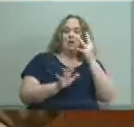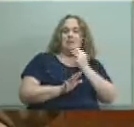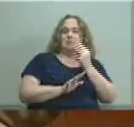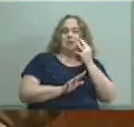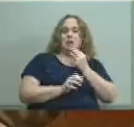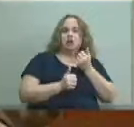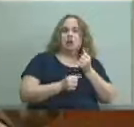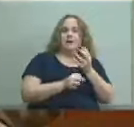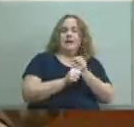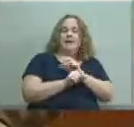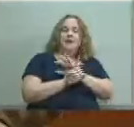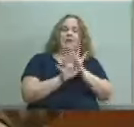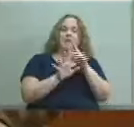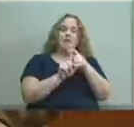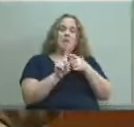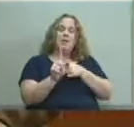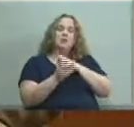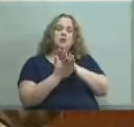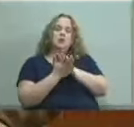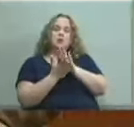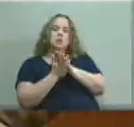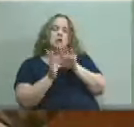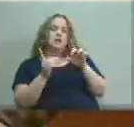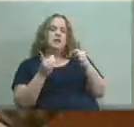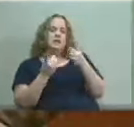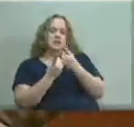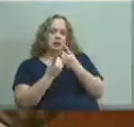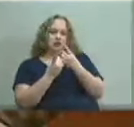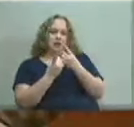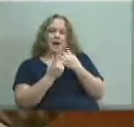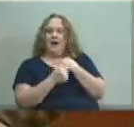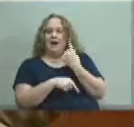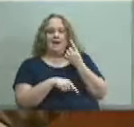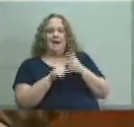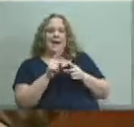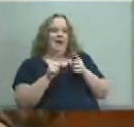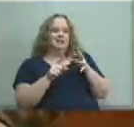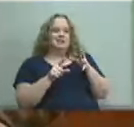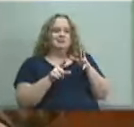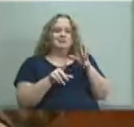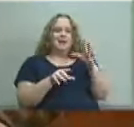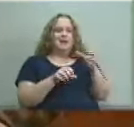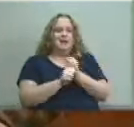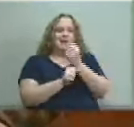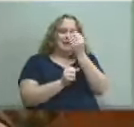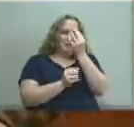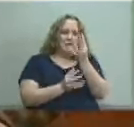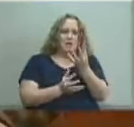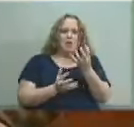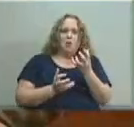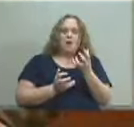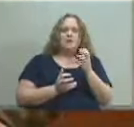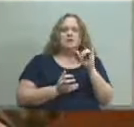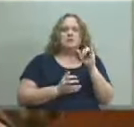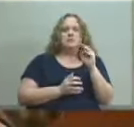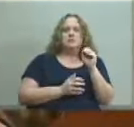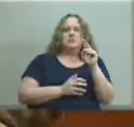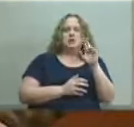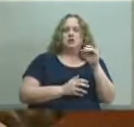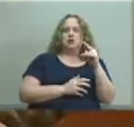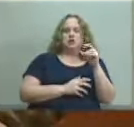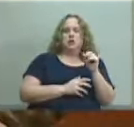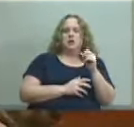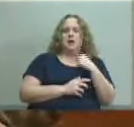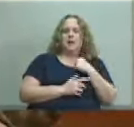leaves me wondering who has lowered the blinds drawn the curtains and shuttered the windows mr jones i'm standing in darkness